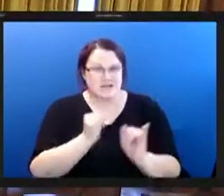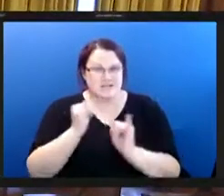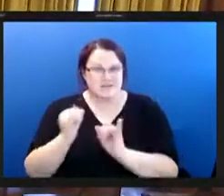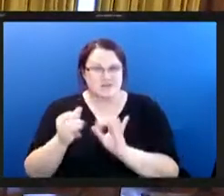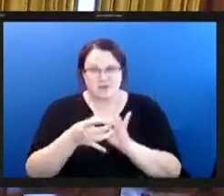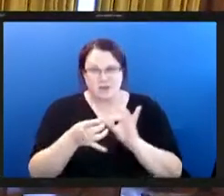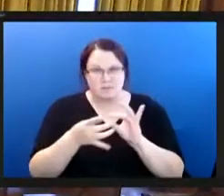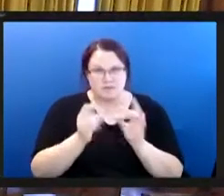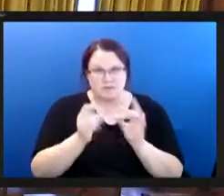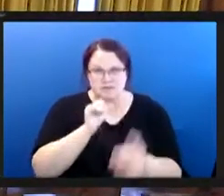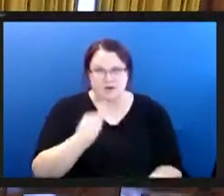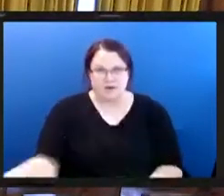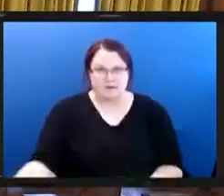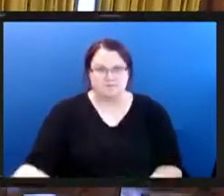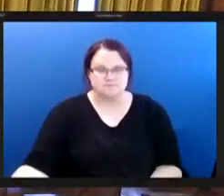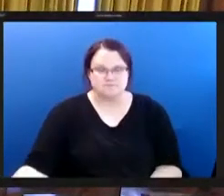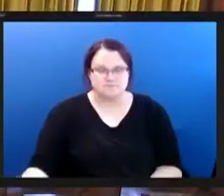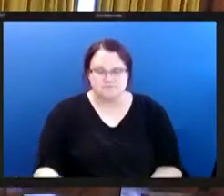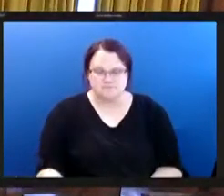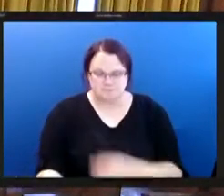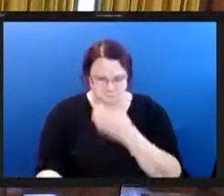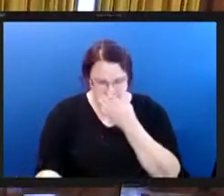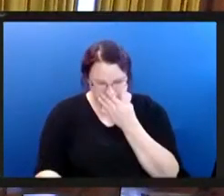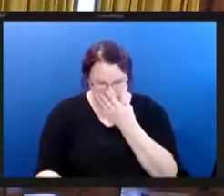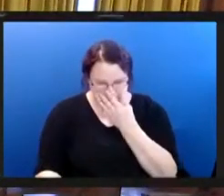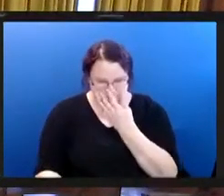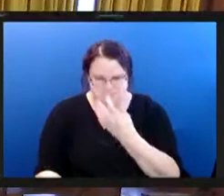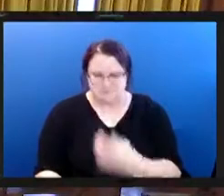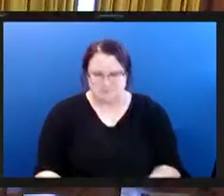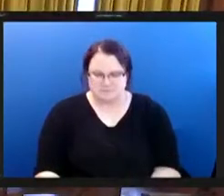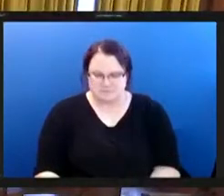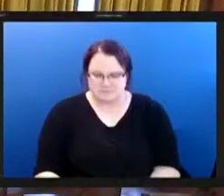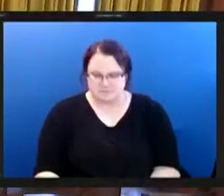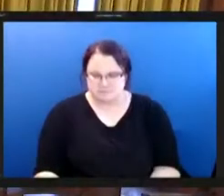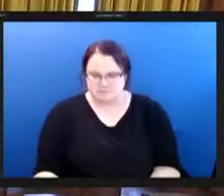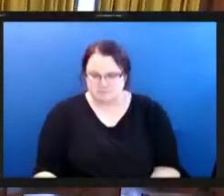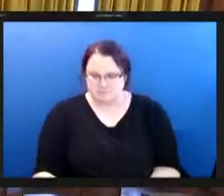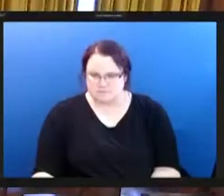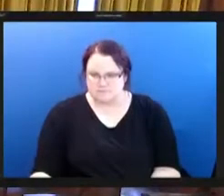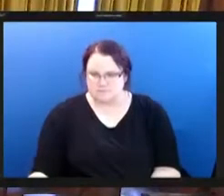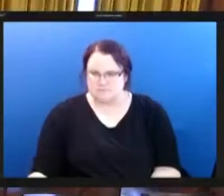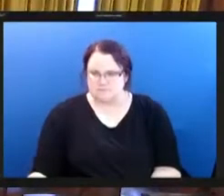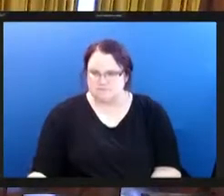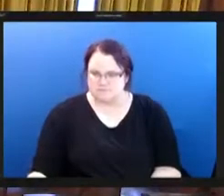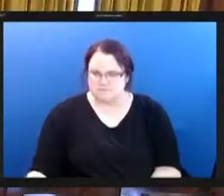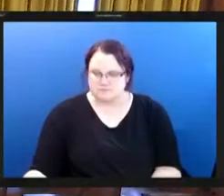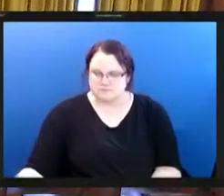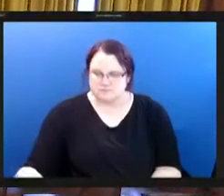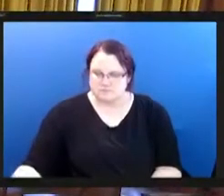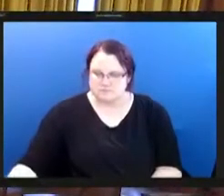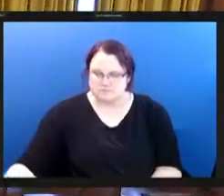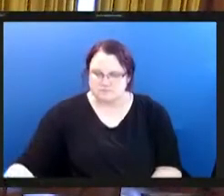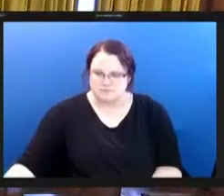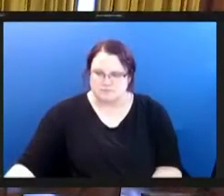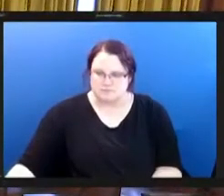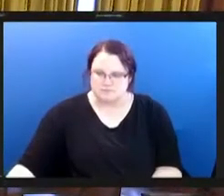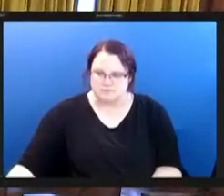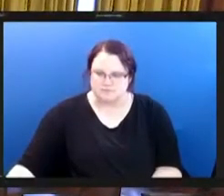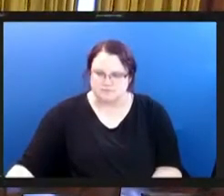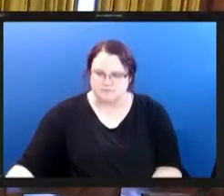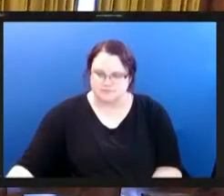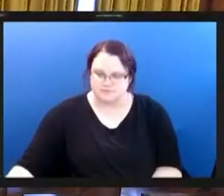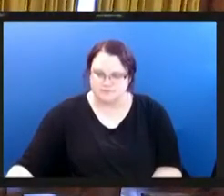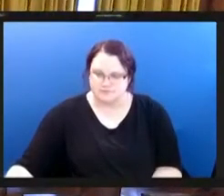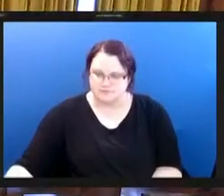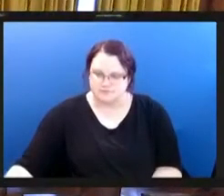all right thank you um so our first registered speaker is